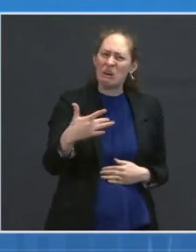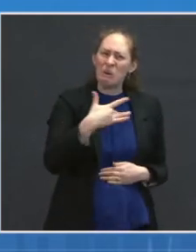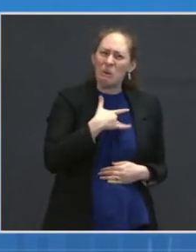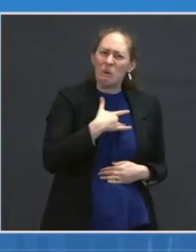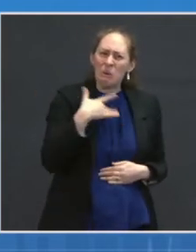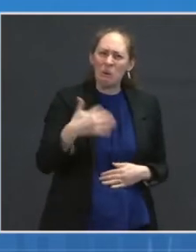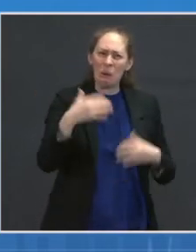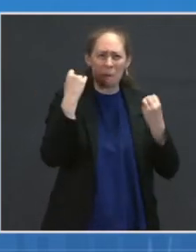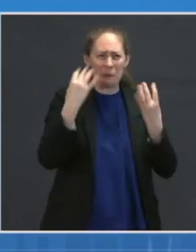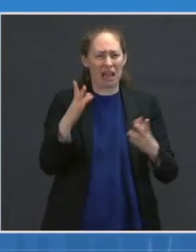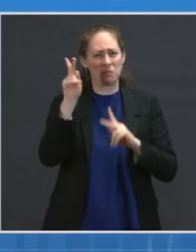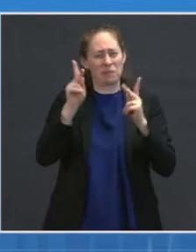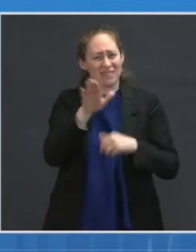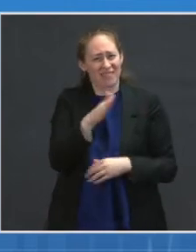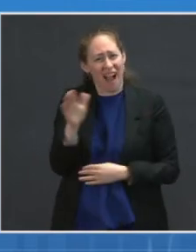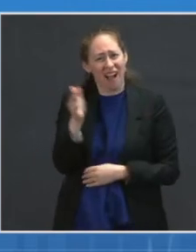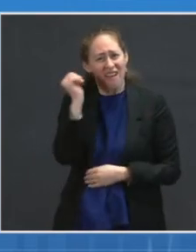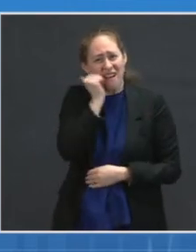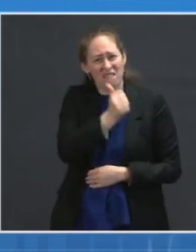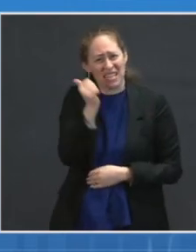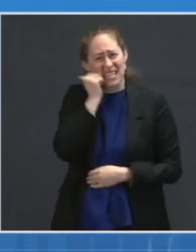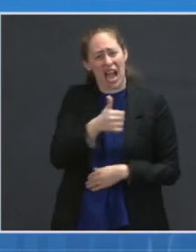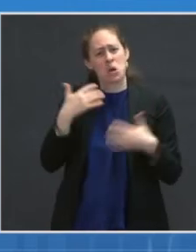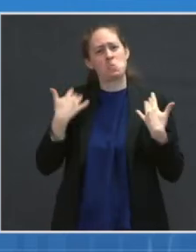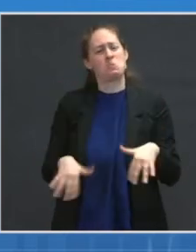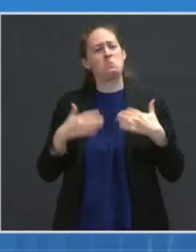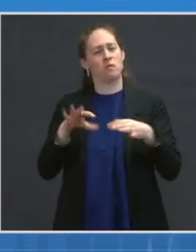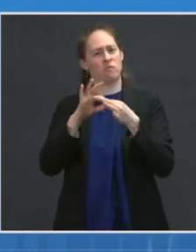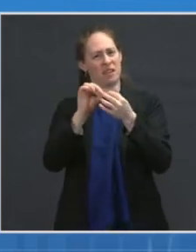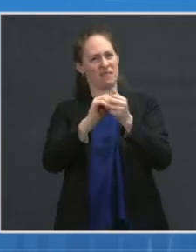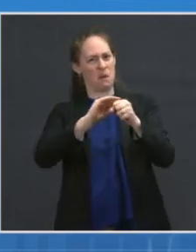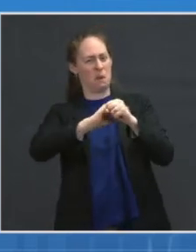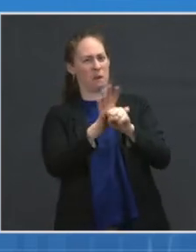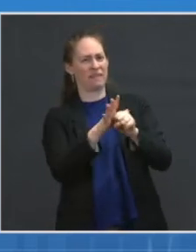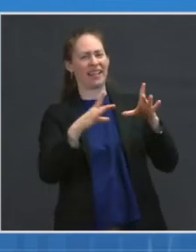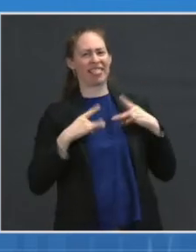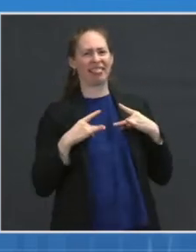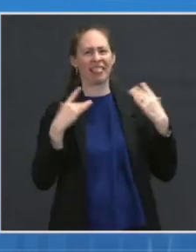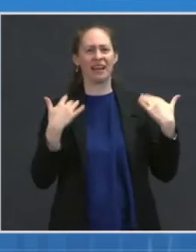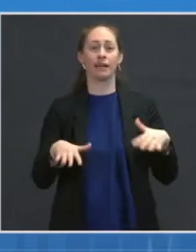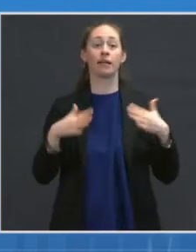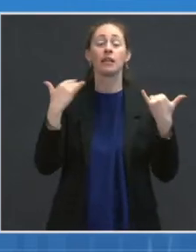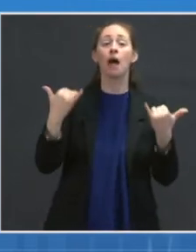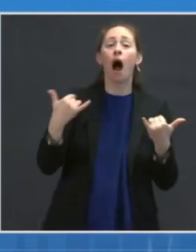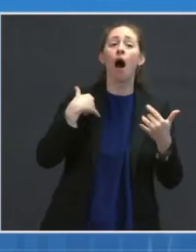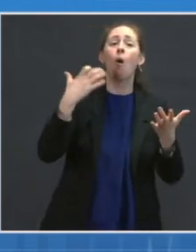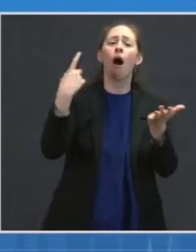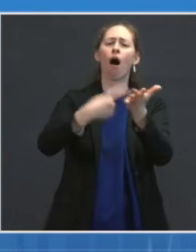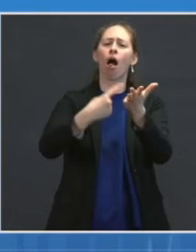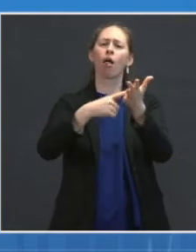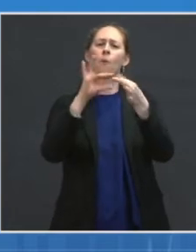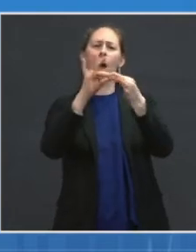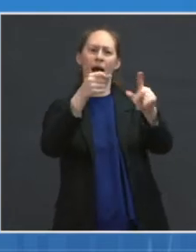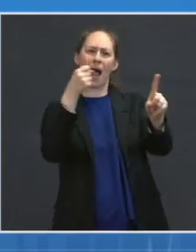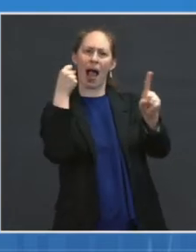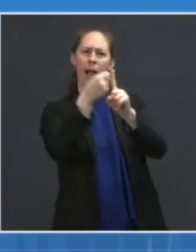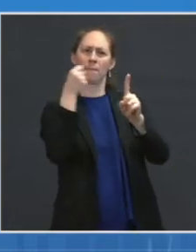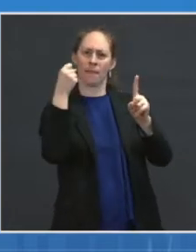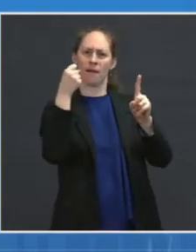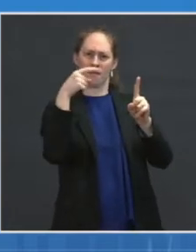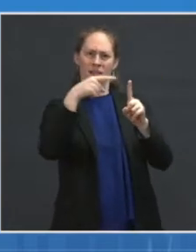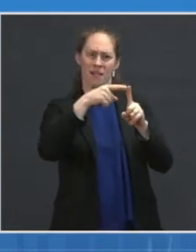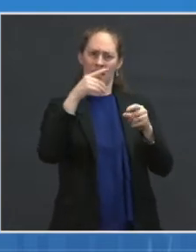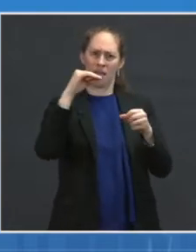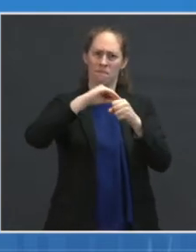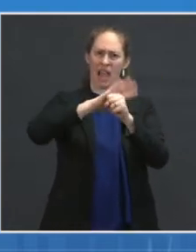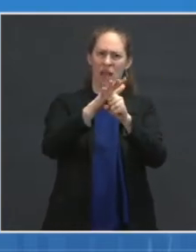pandemic. Another reminder of the devastating impact of the pandemic has had on our country was brought into clear view yesterday